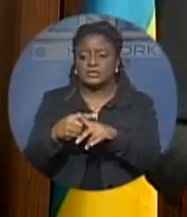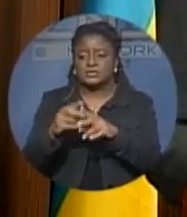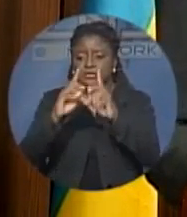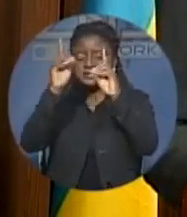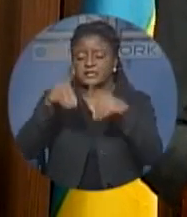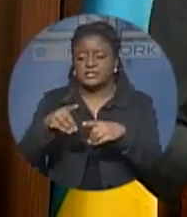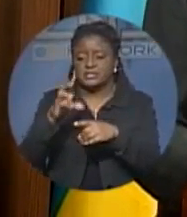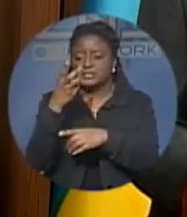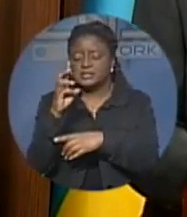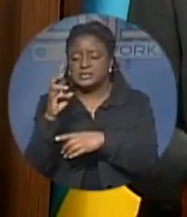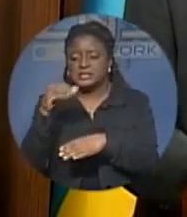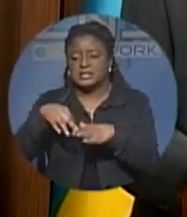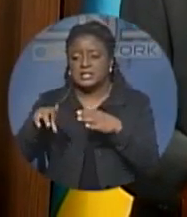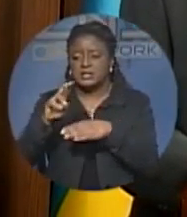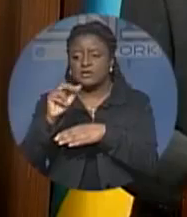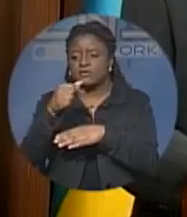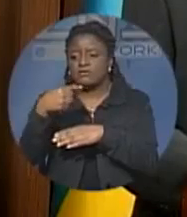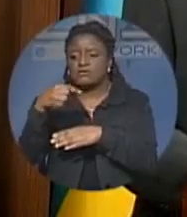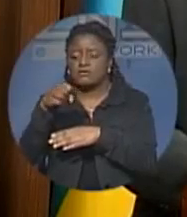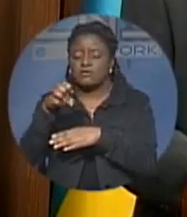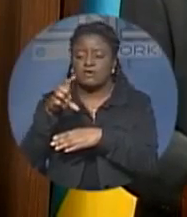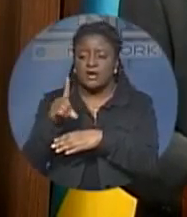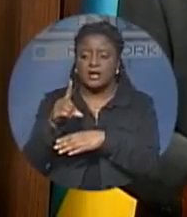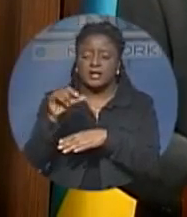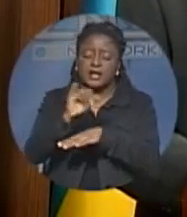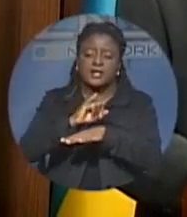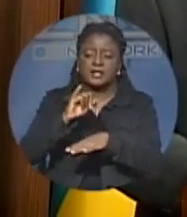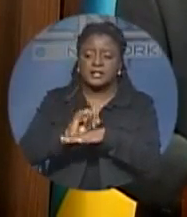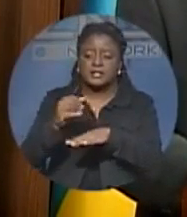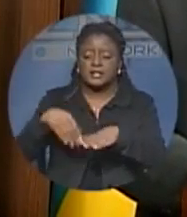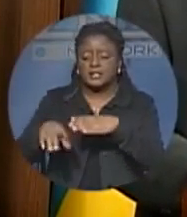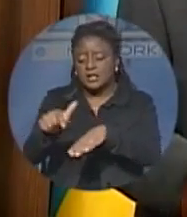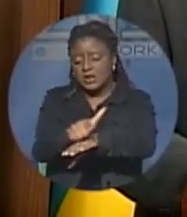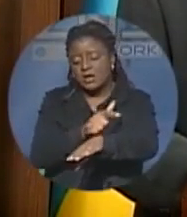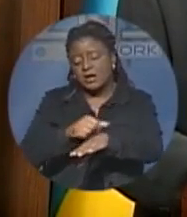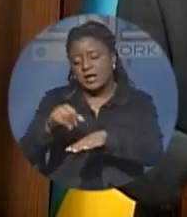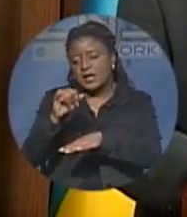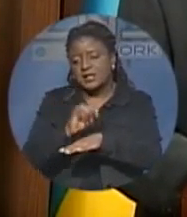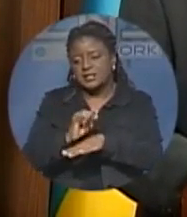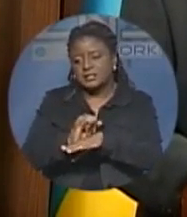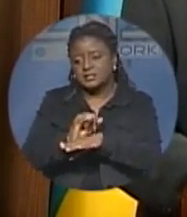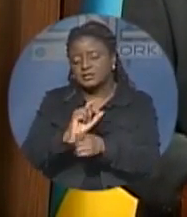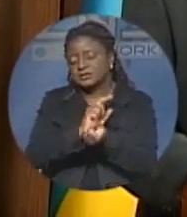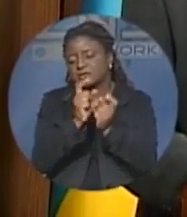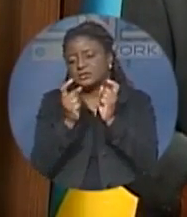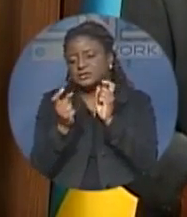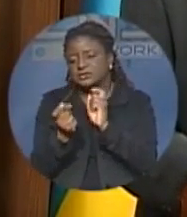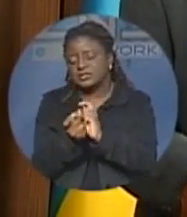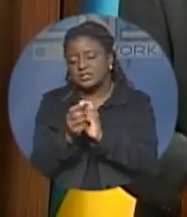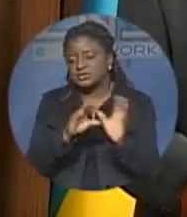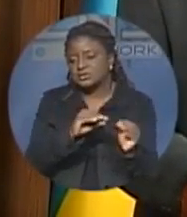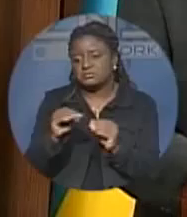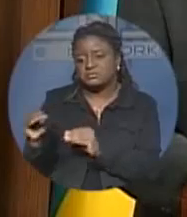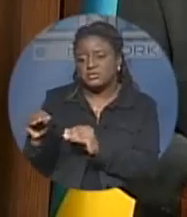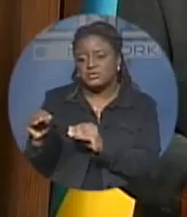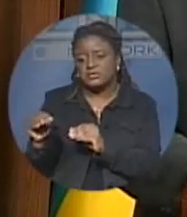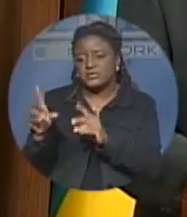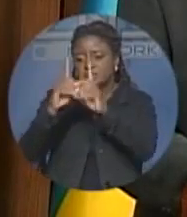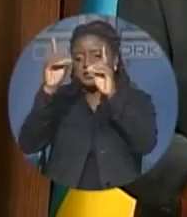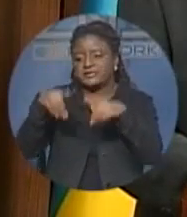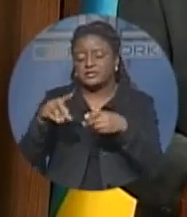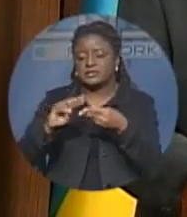In Long Island, there was a reordering subsequent to the removal of polling division number nine in Ragged Island.